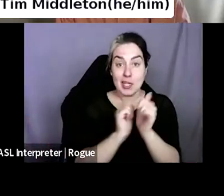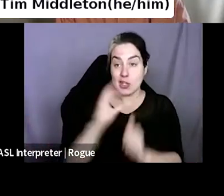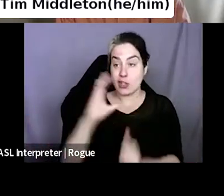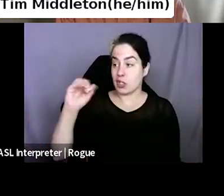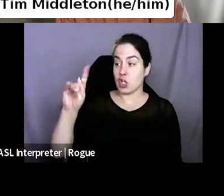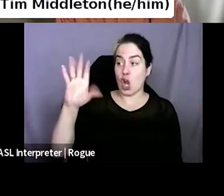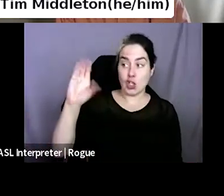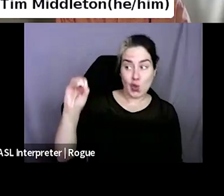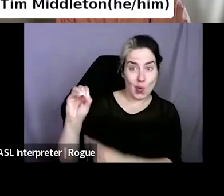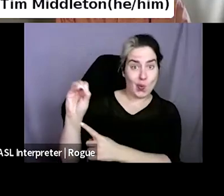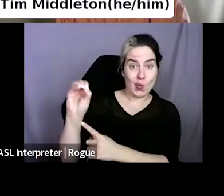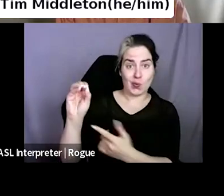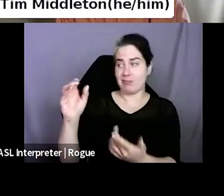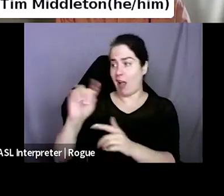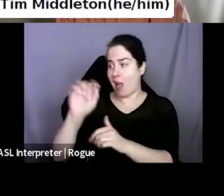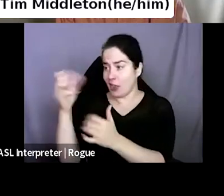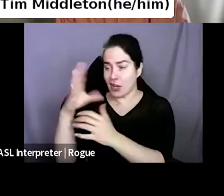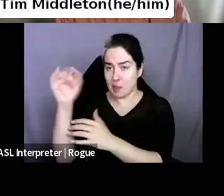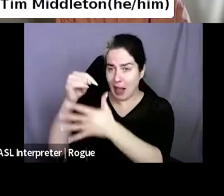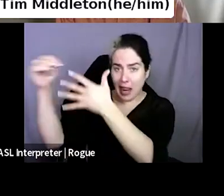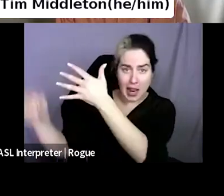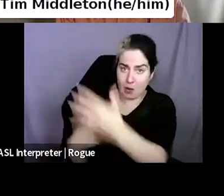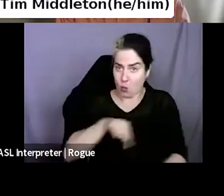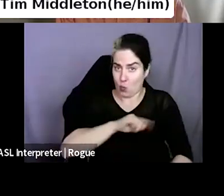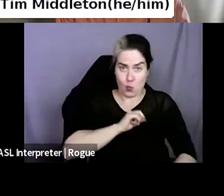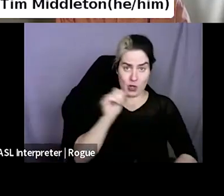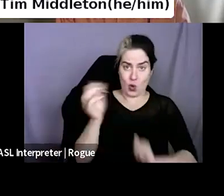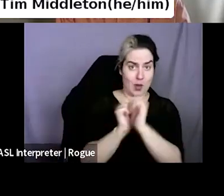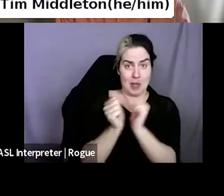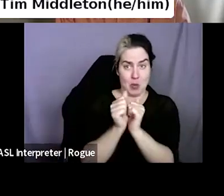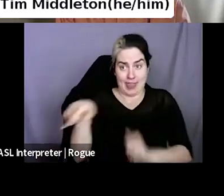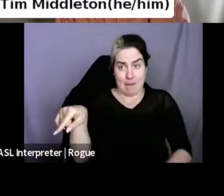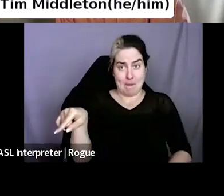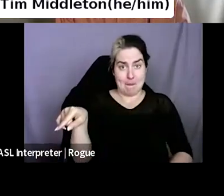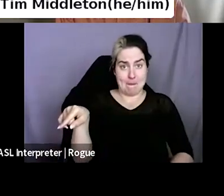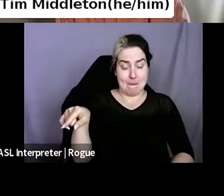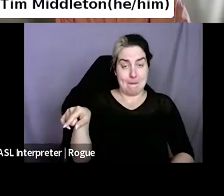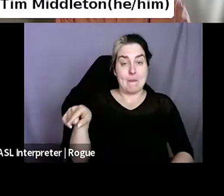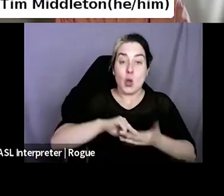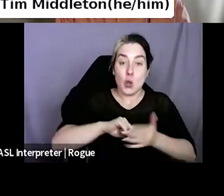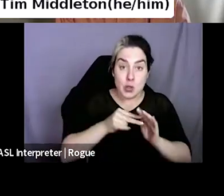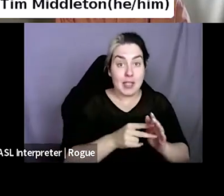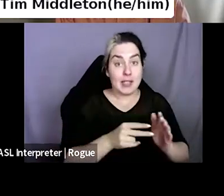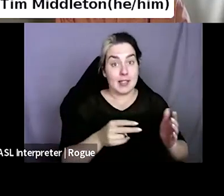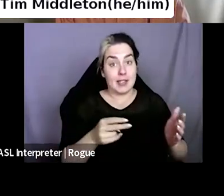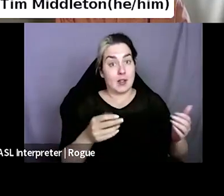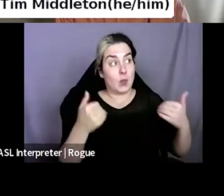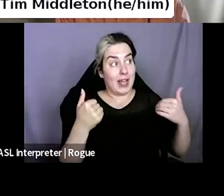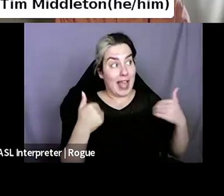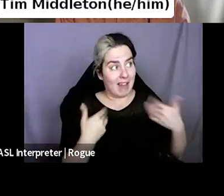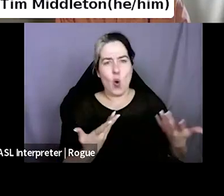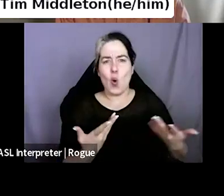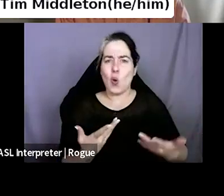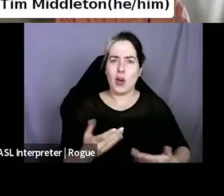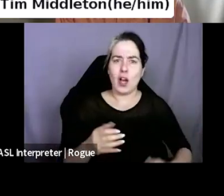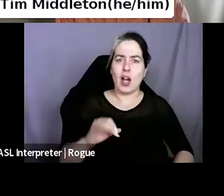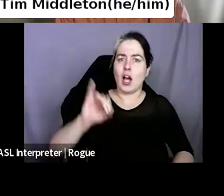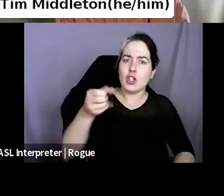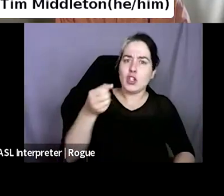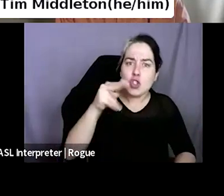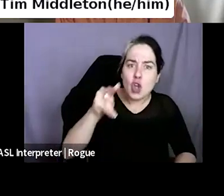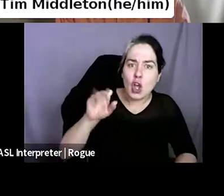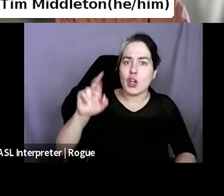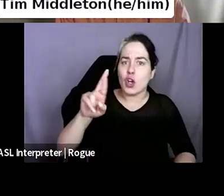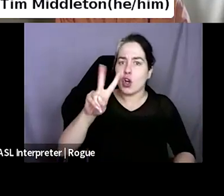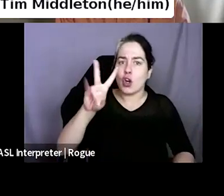it, we don't even bother to carry it, but then that allows us self shelf space to bring in, you know, a 20 year old John Irving that will sell.